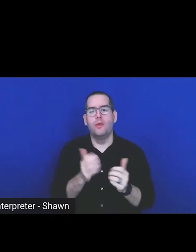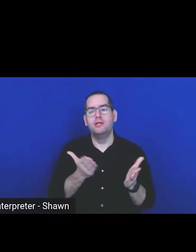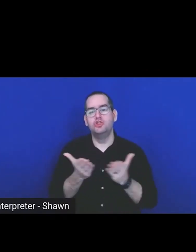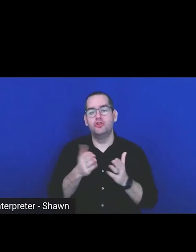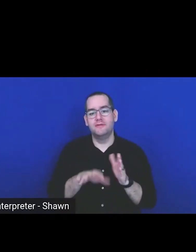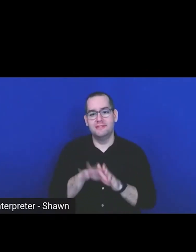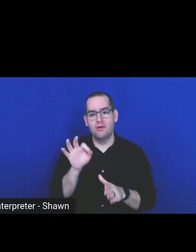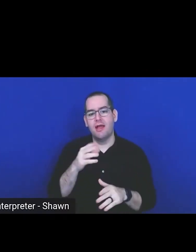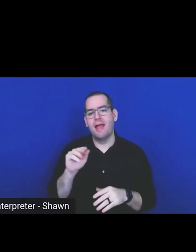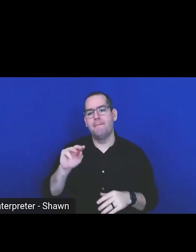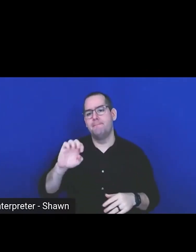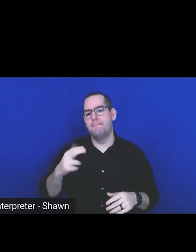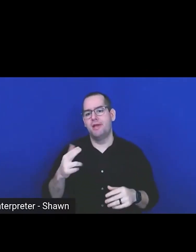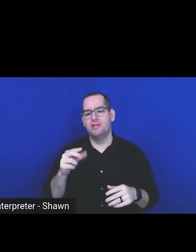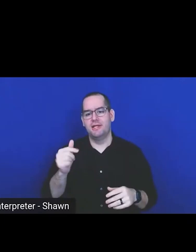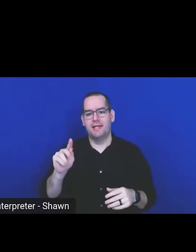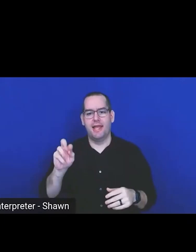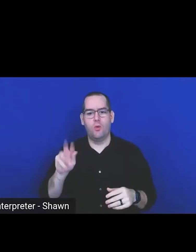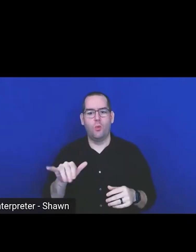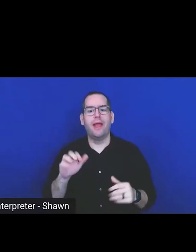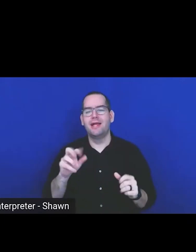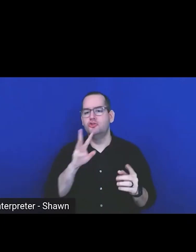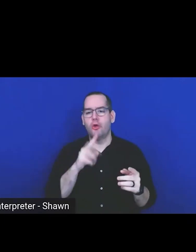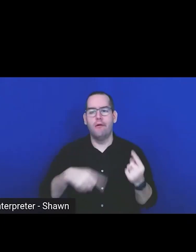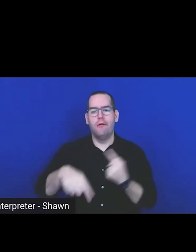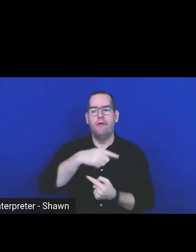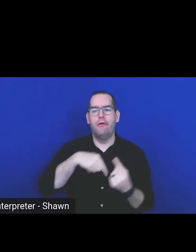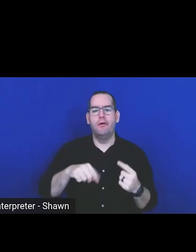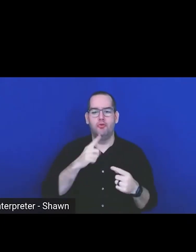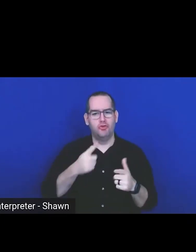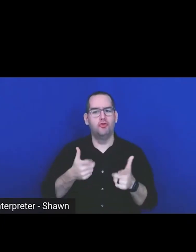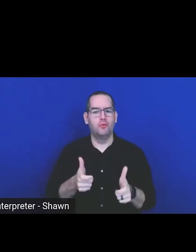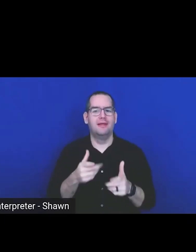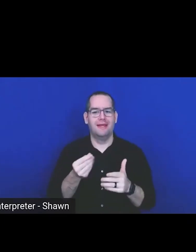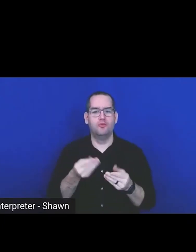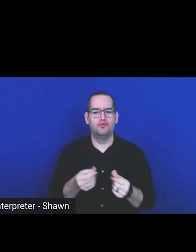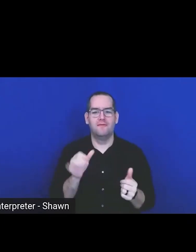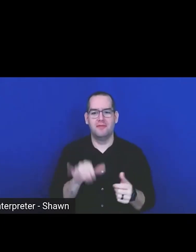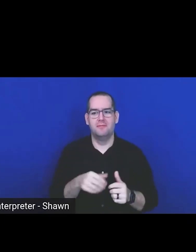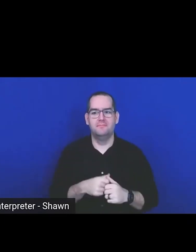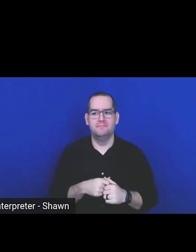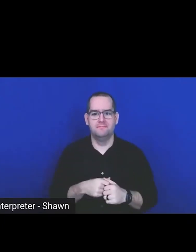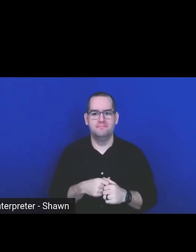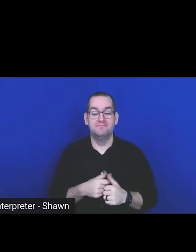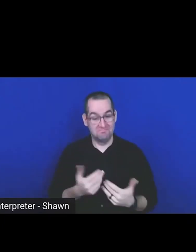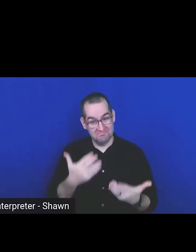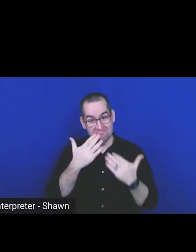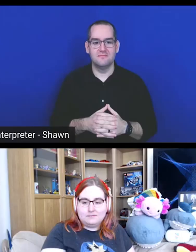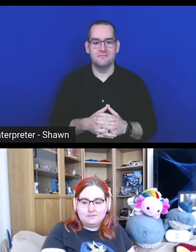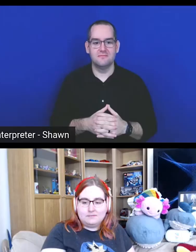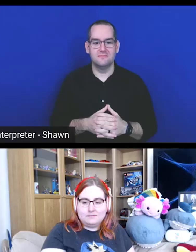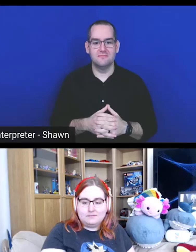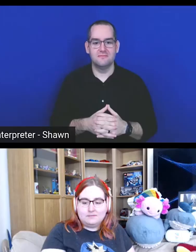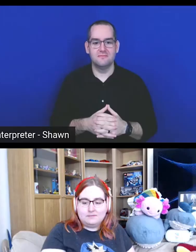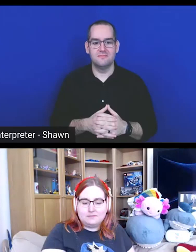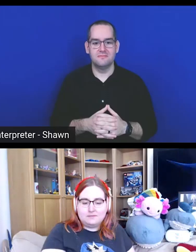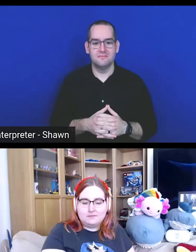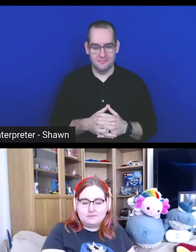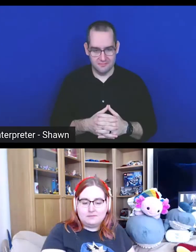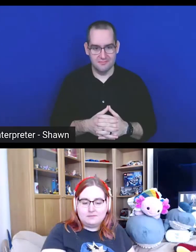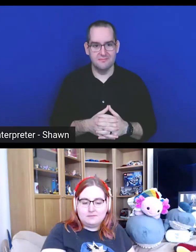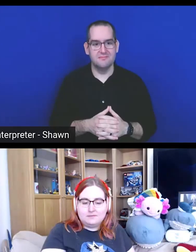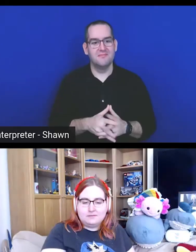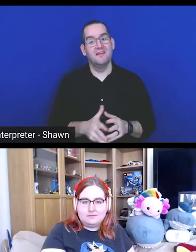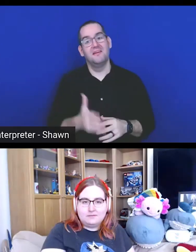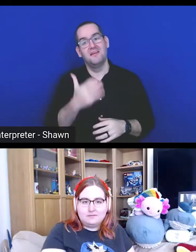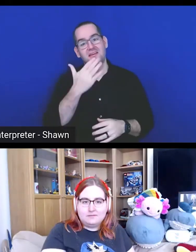the mesh gateway, it can talk really quickly and resolve that. Thank you so much for having me. Thank you so,